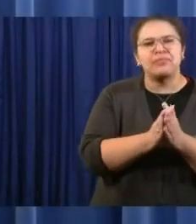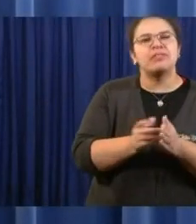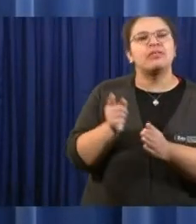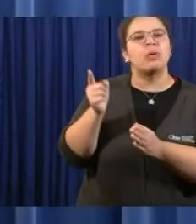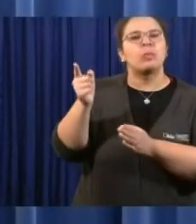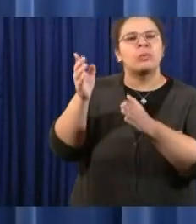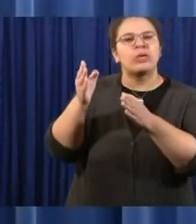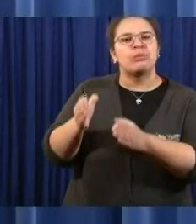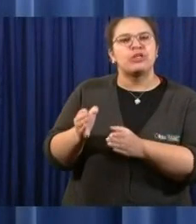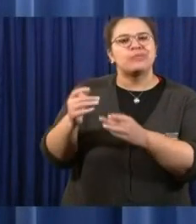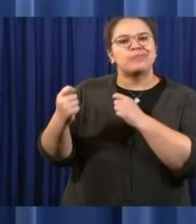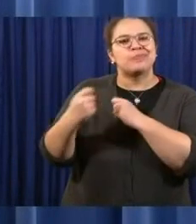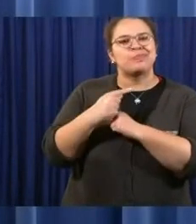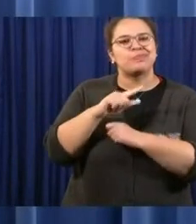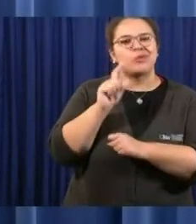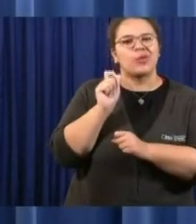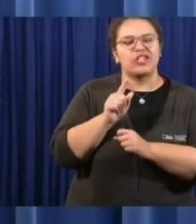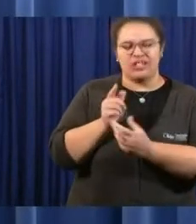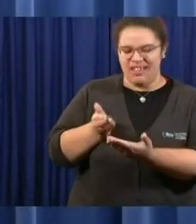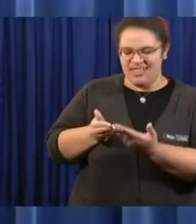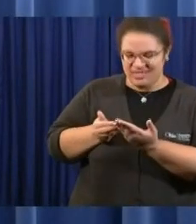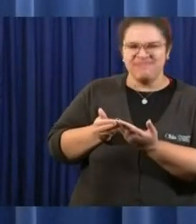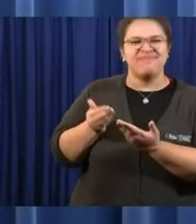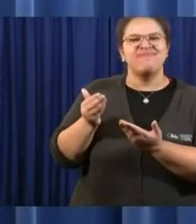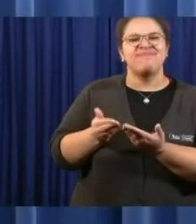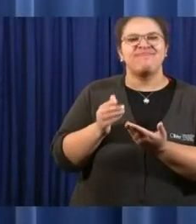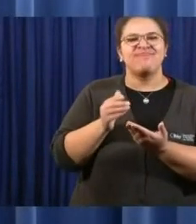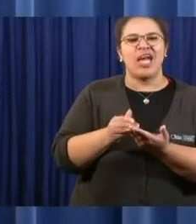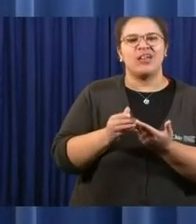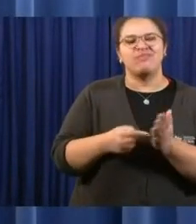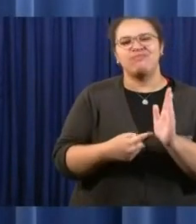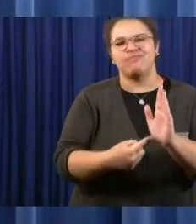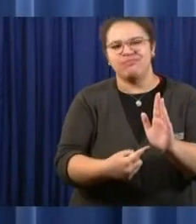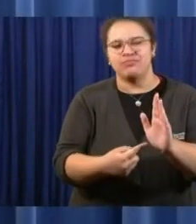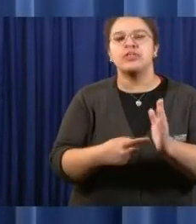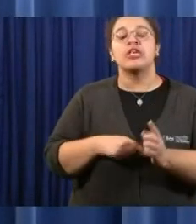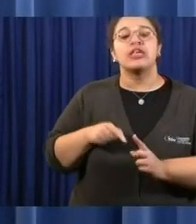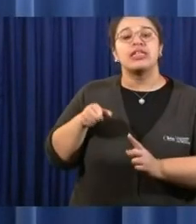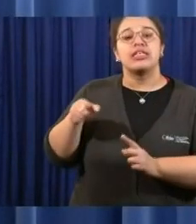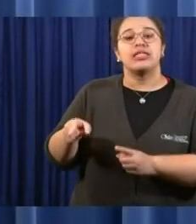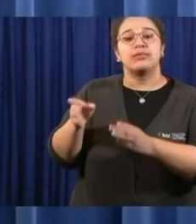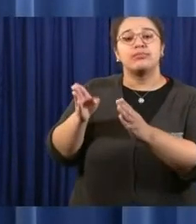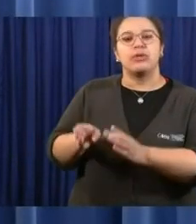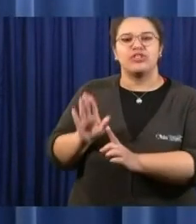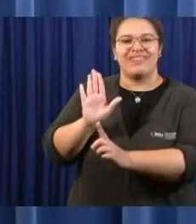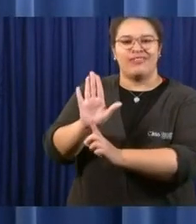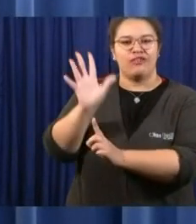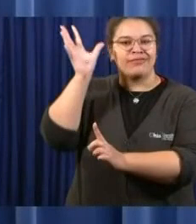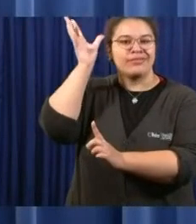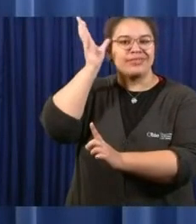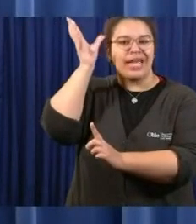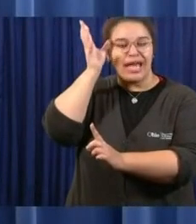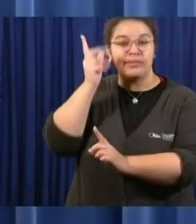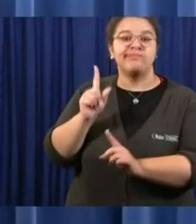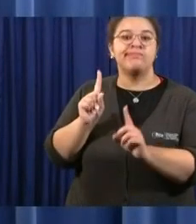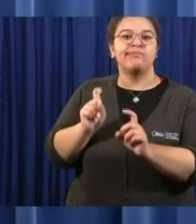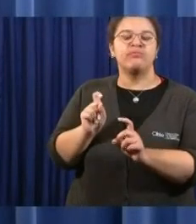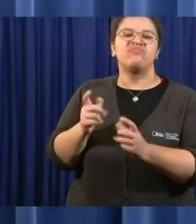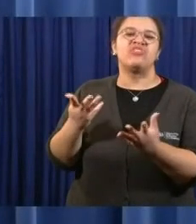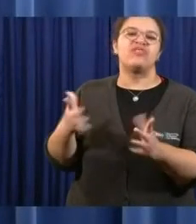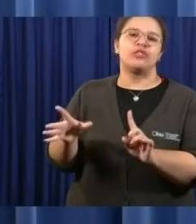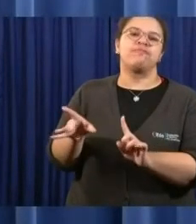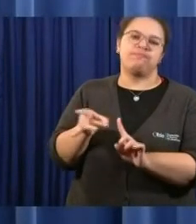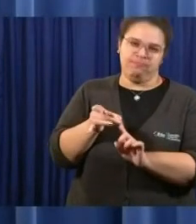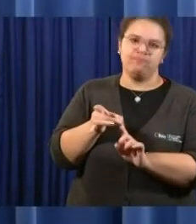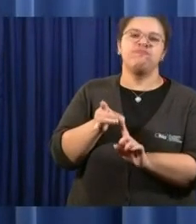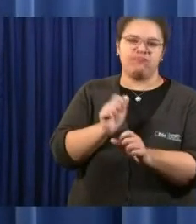a viewer. This viewer's dad has tested positive for COVID-19, and his father works at a small business in